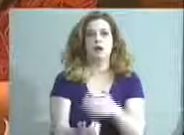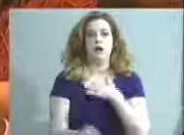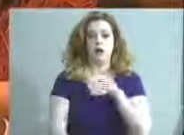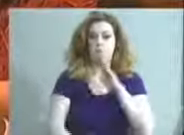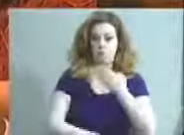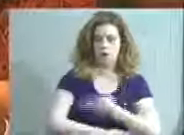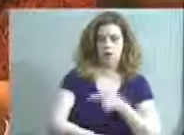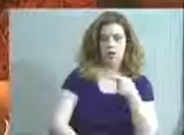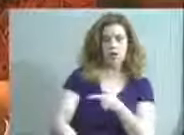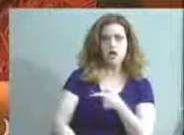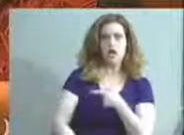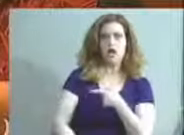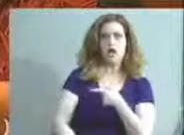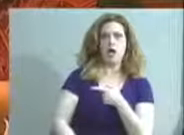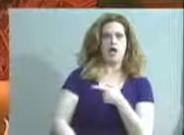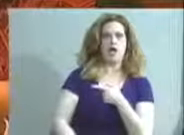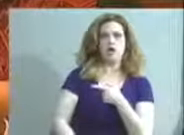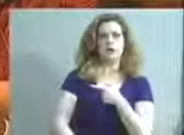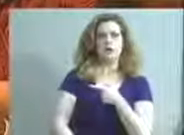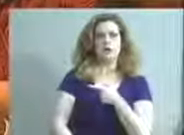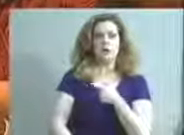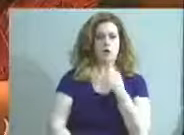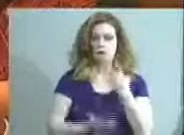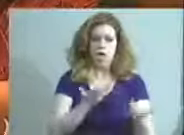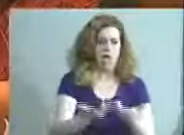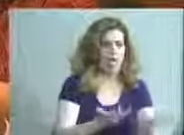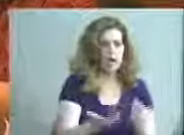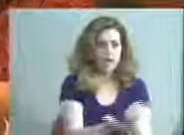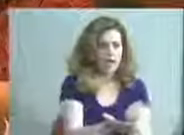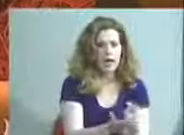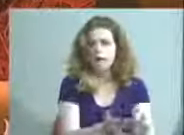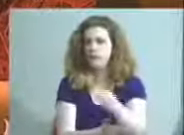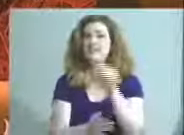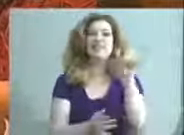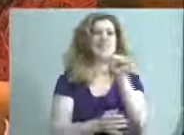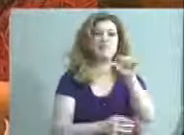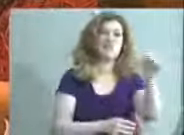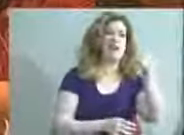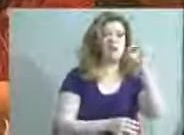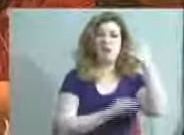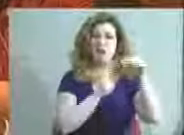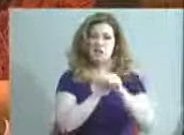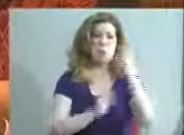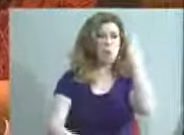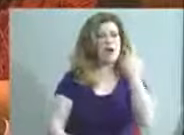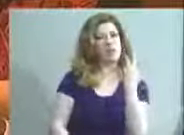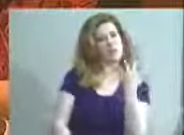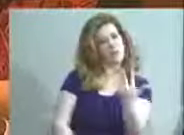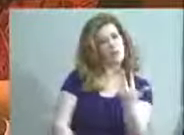daughter was part of that to help her out as well as other eighth graders because there were three